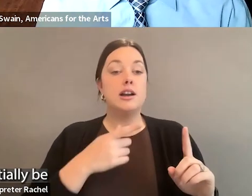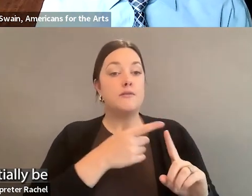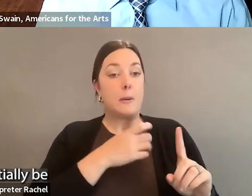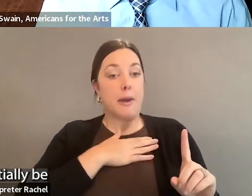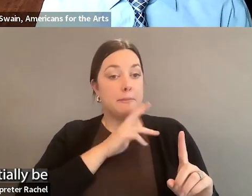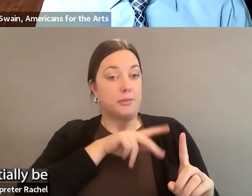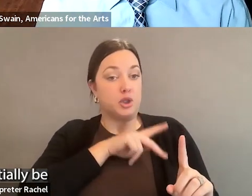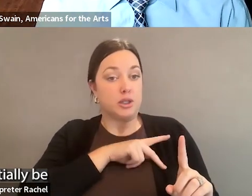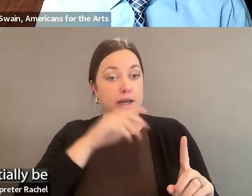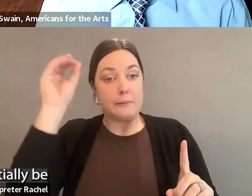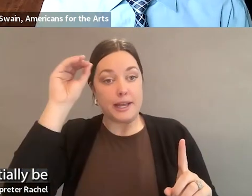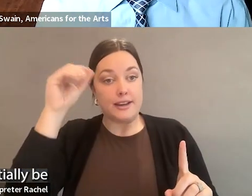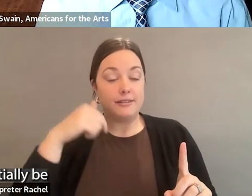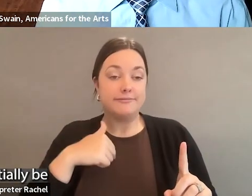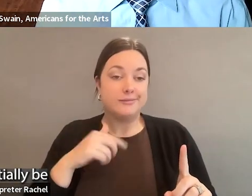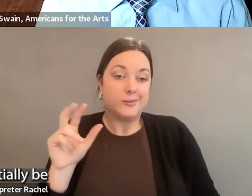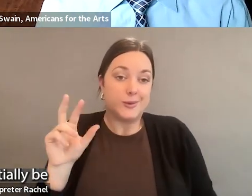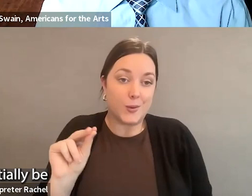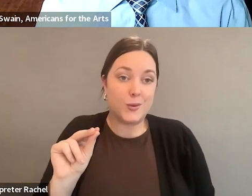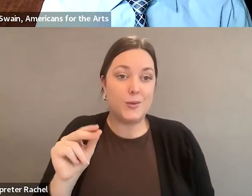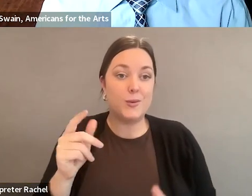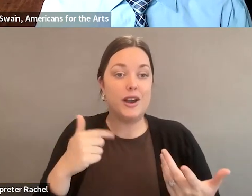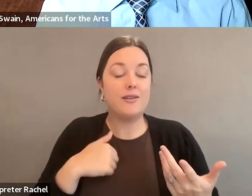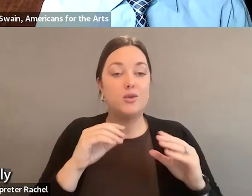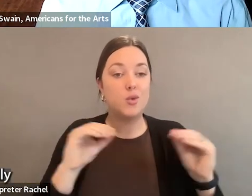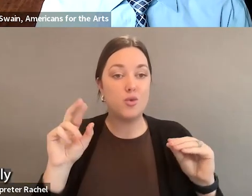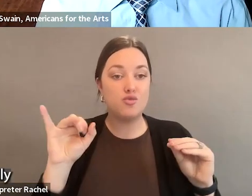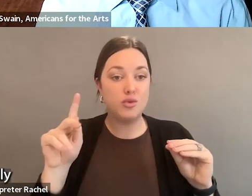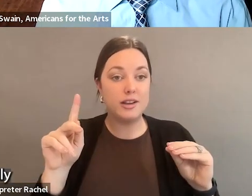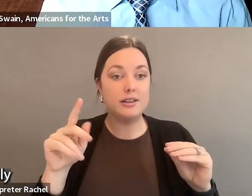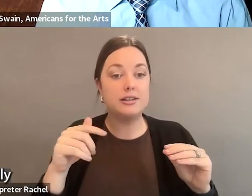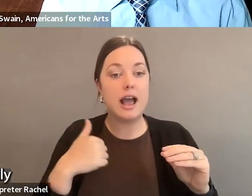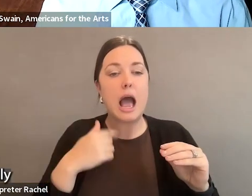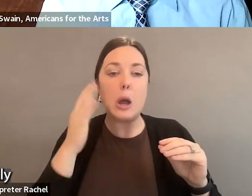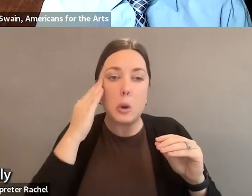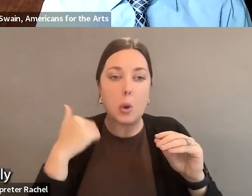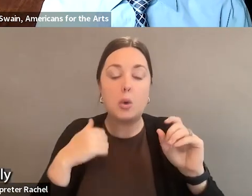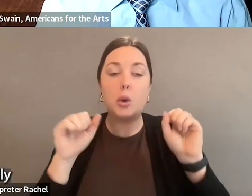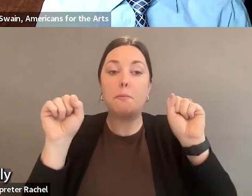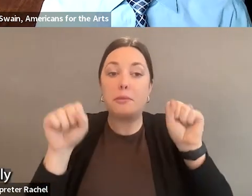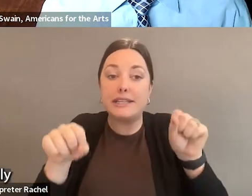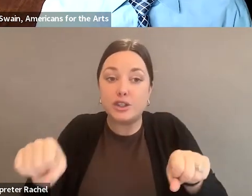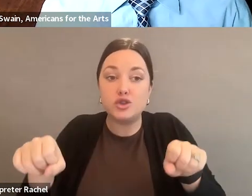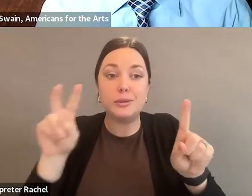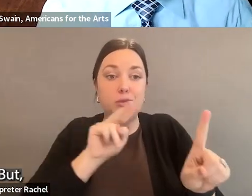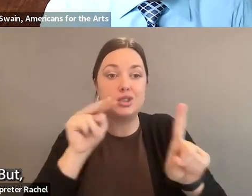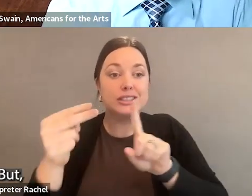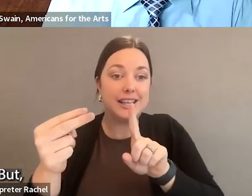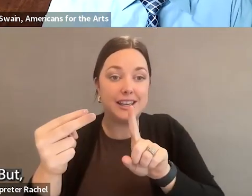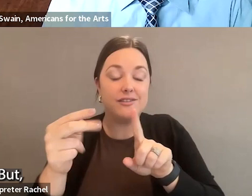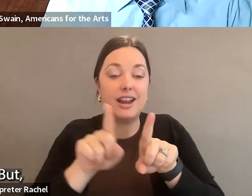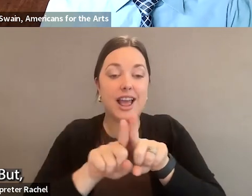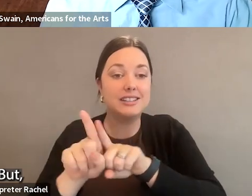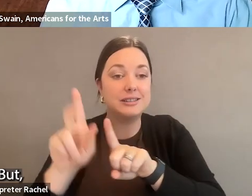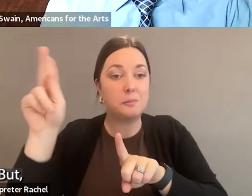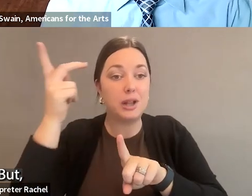no. I know that that can, you know, potentially be seen as politically loaded